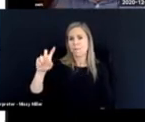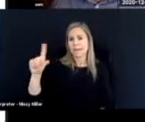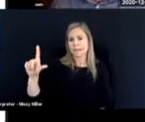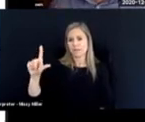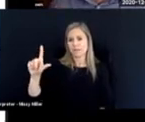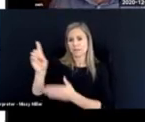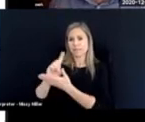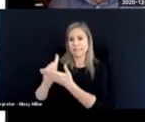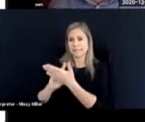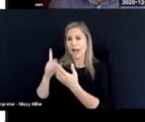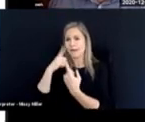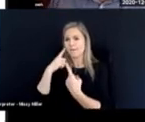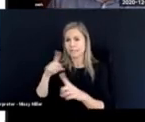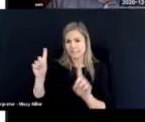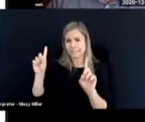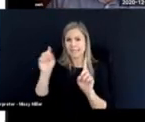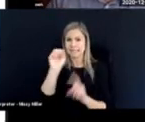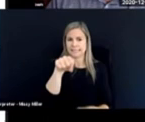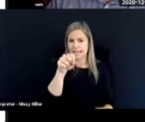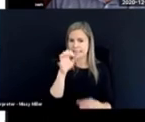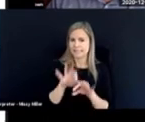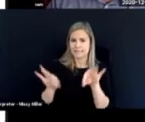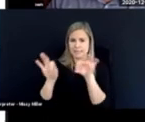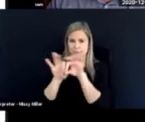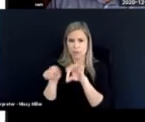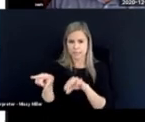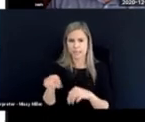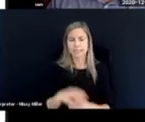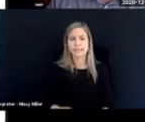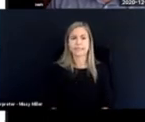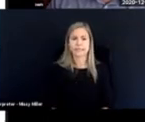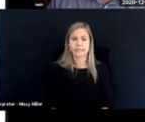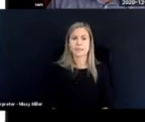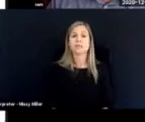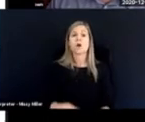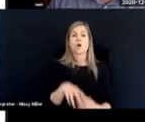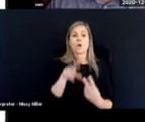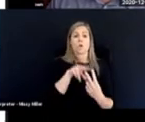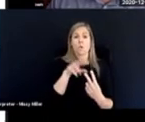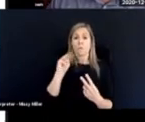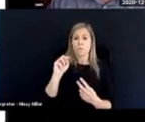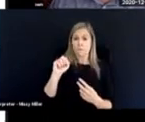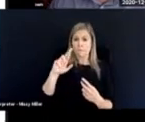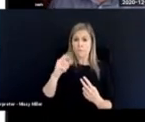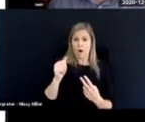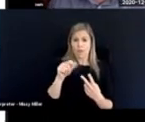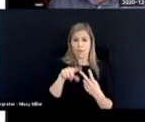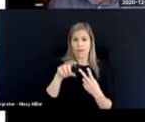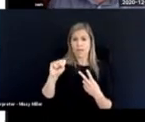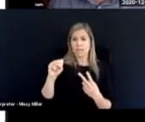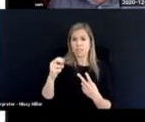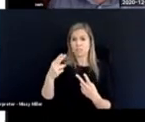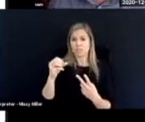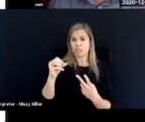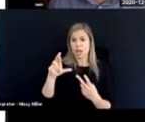in a nutshell. And in their article, Martha and Sharon